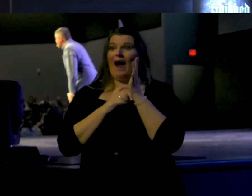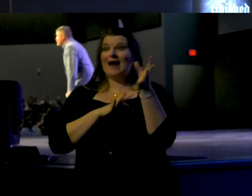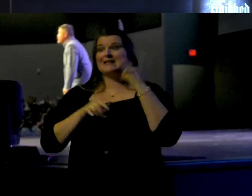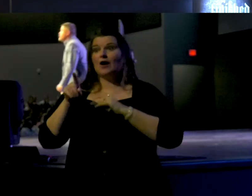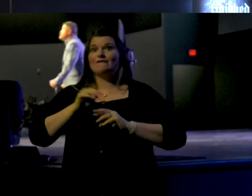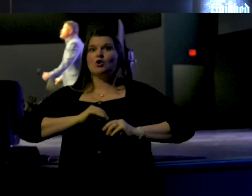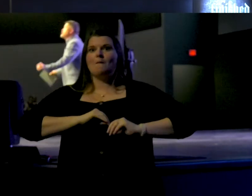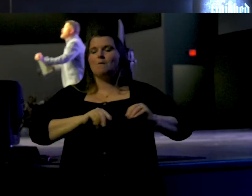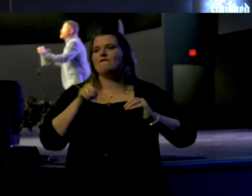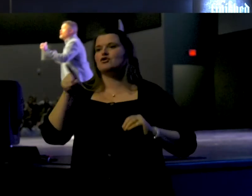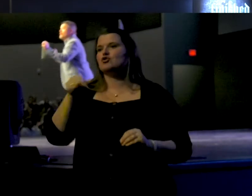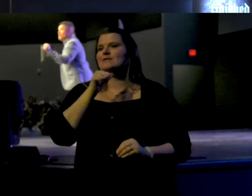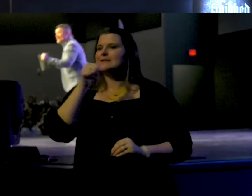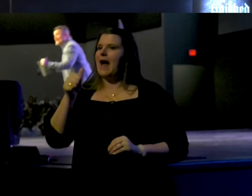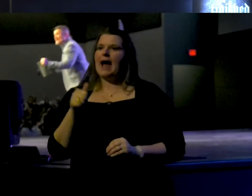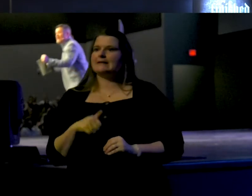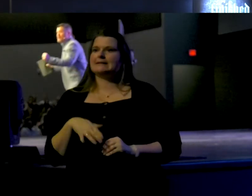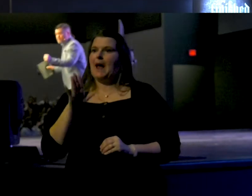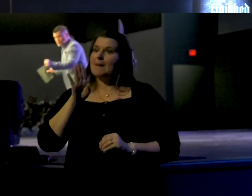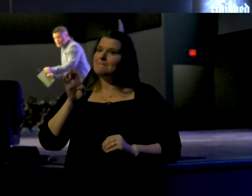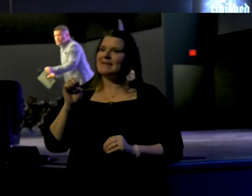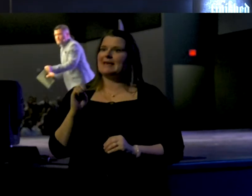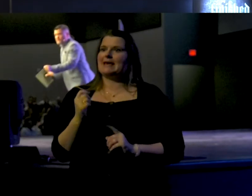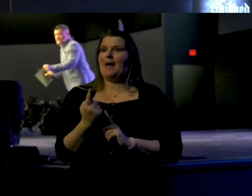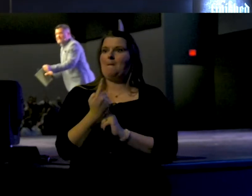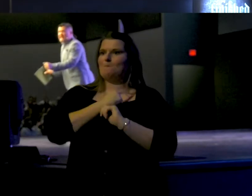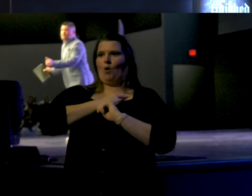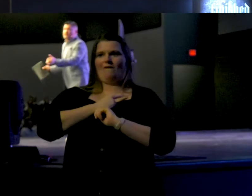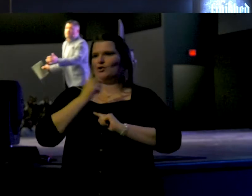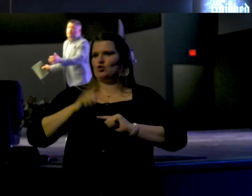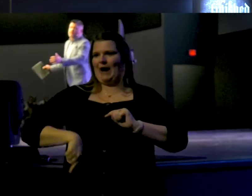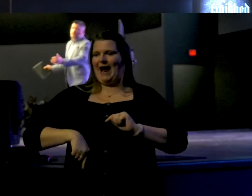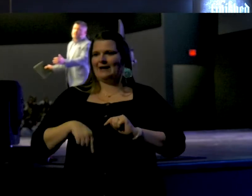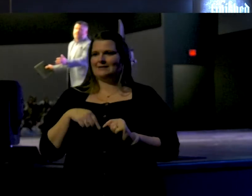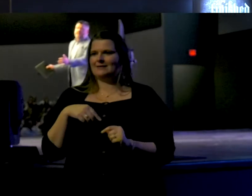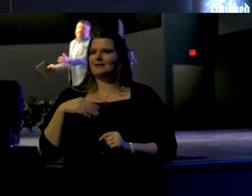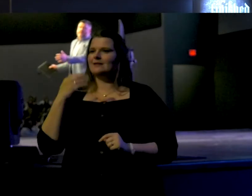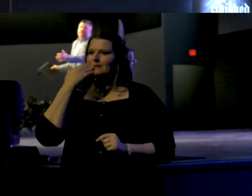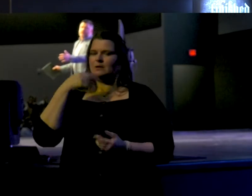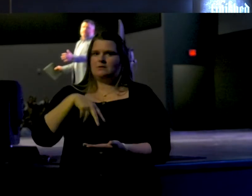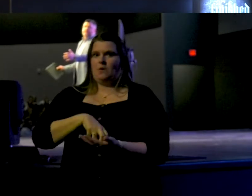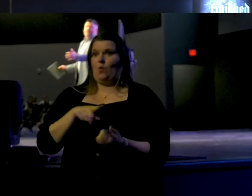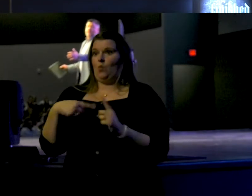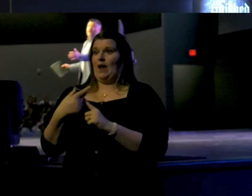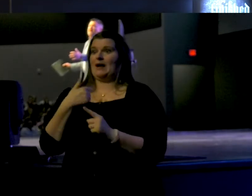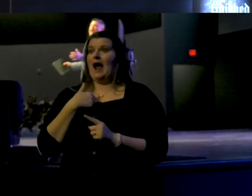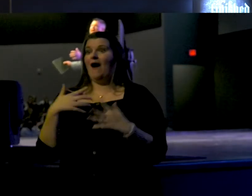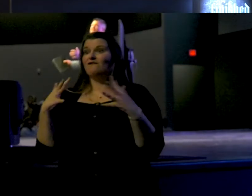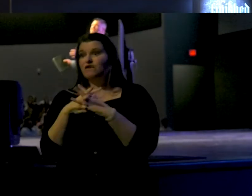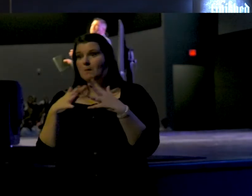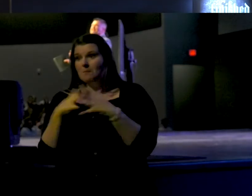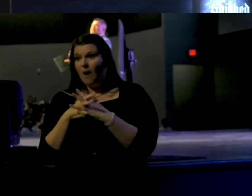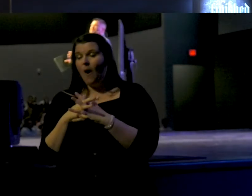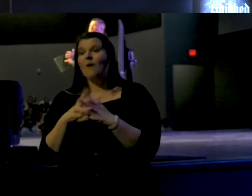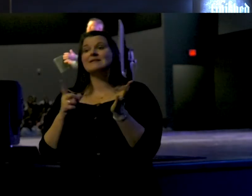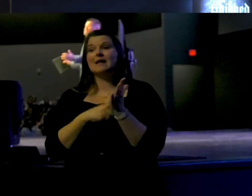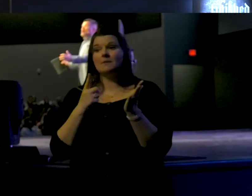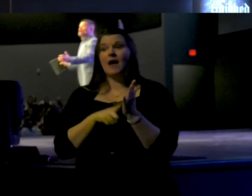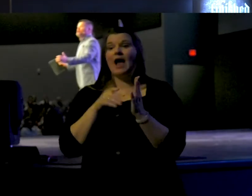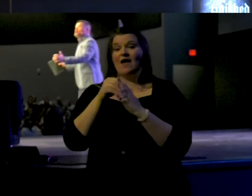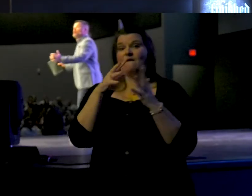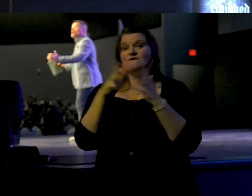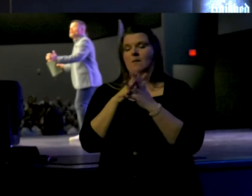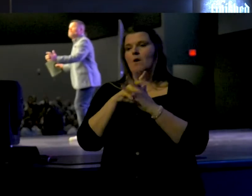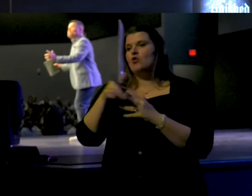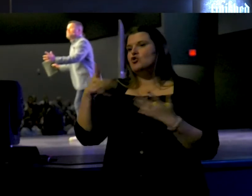of you moving, you're not going to be moved. Namely, the sport of choice for me when I was young was football. And sometimes in